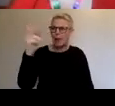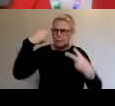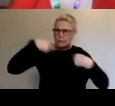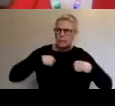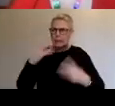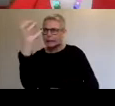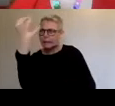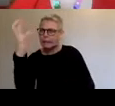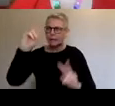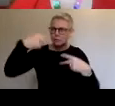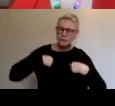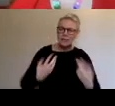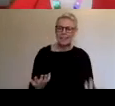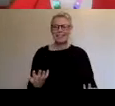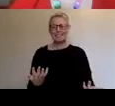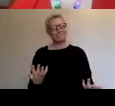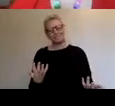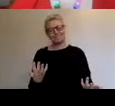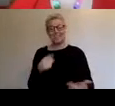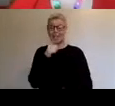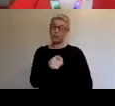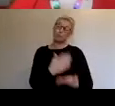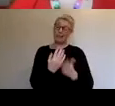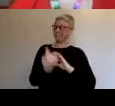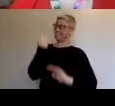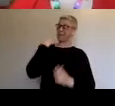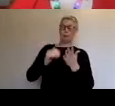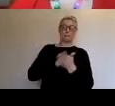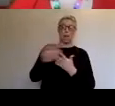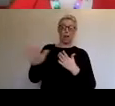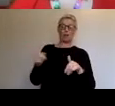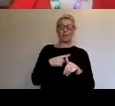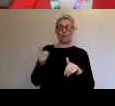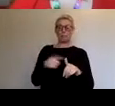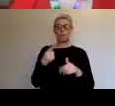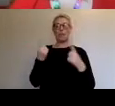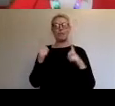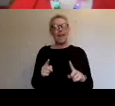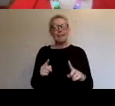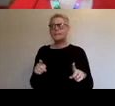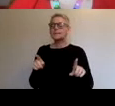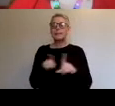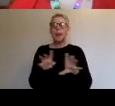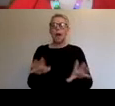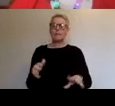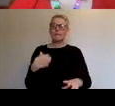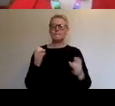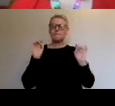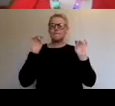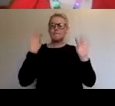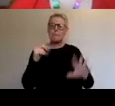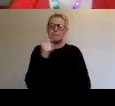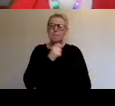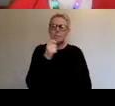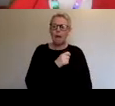of around this sort of time, this early pandemic. We also have that explosion where famous pop stars were doing gigs from their living rooms and gardens.